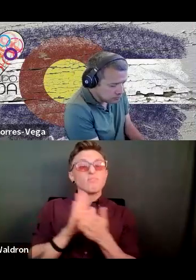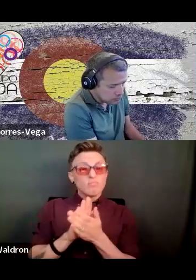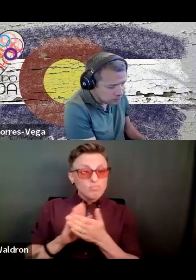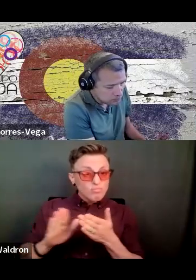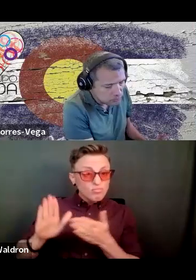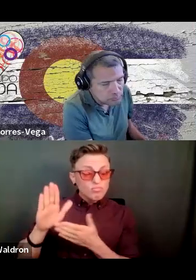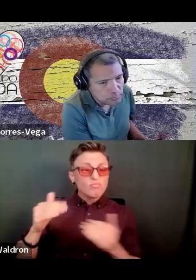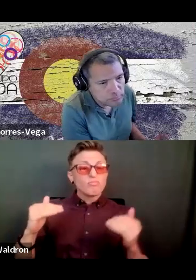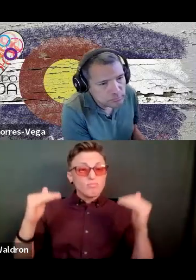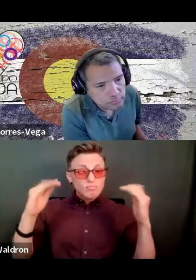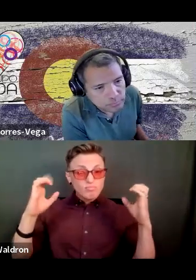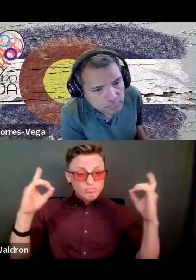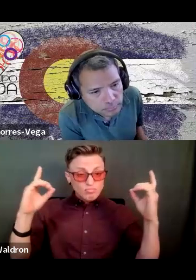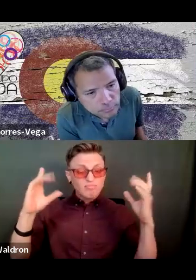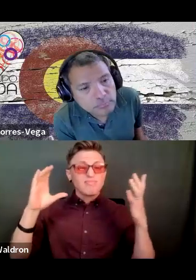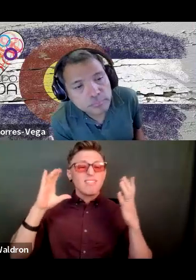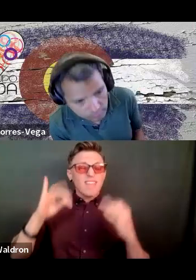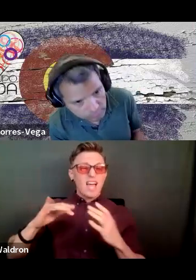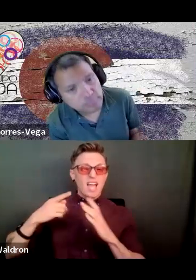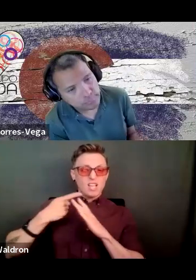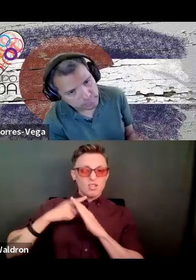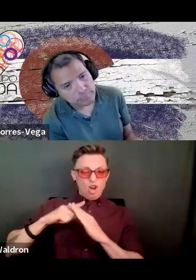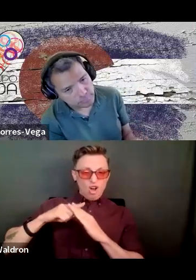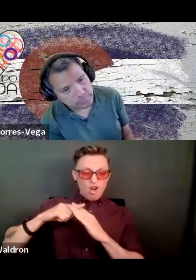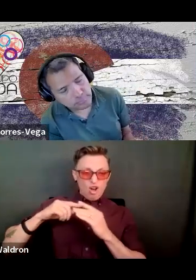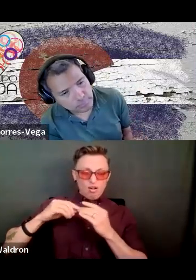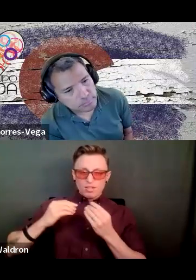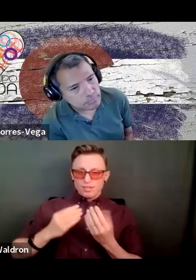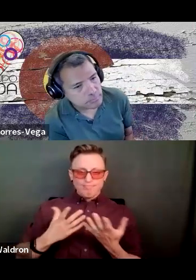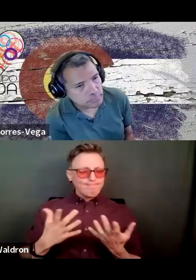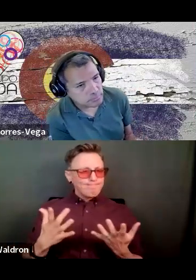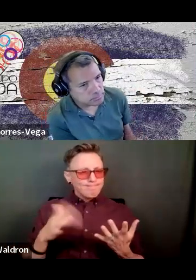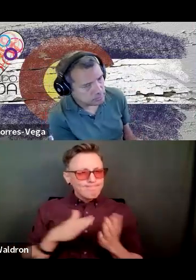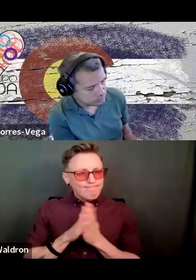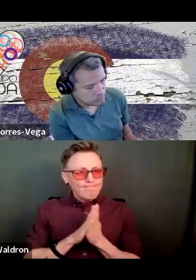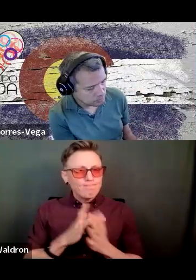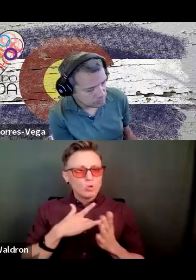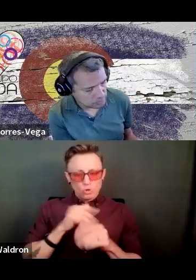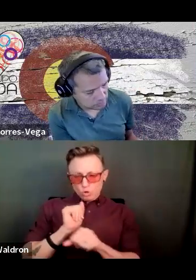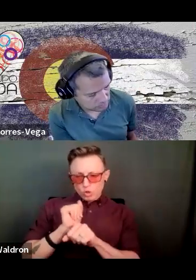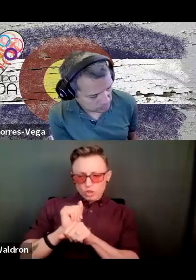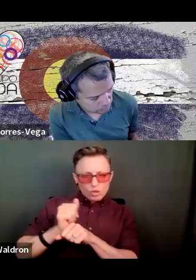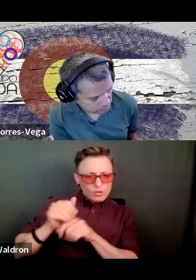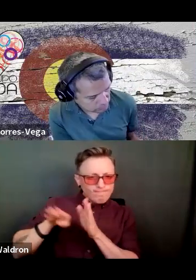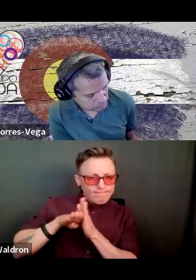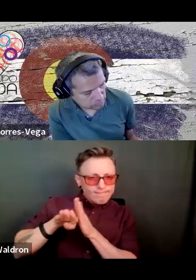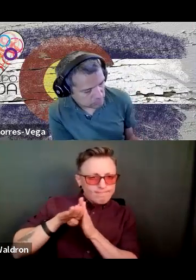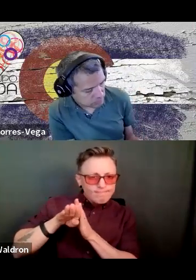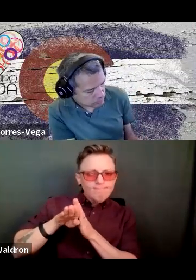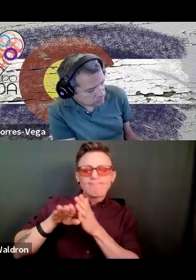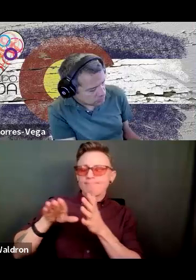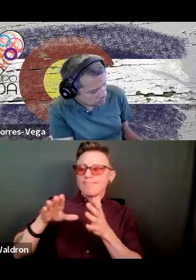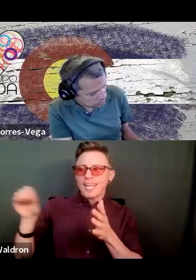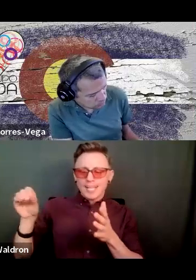education was the catalyst before my career development, as well as my upward